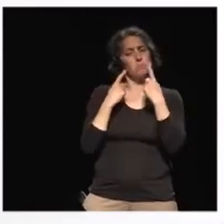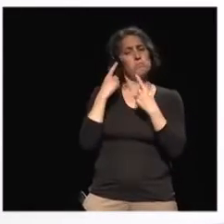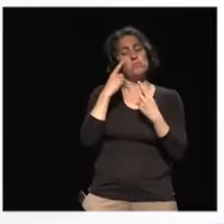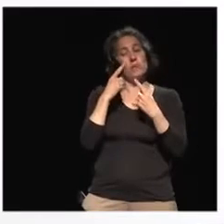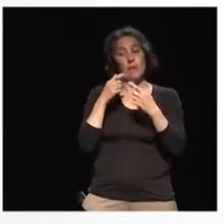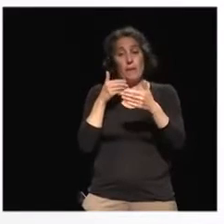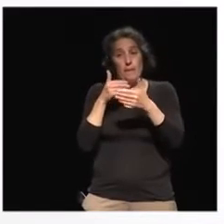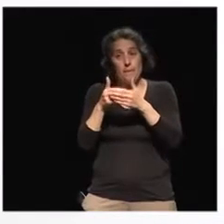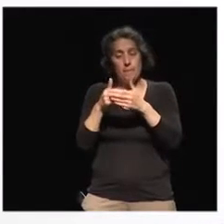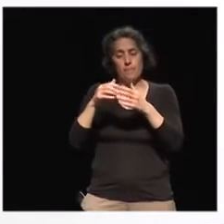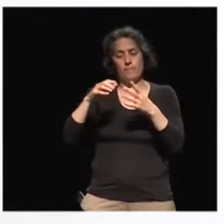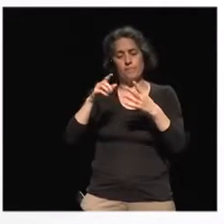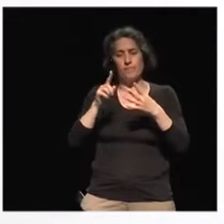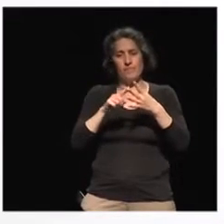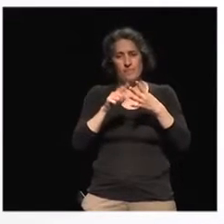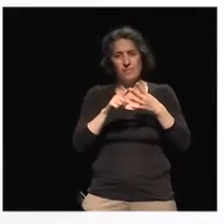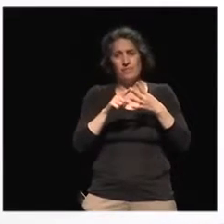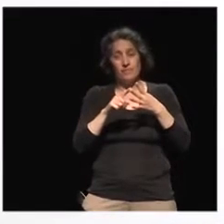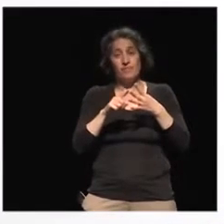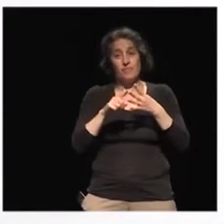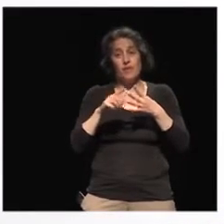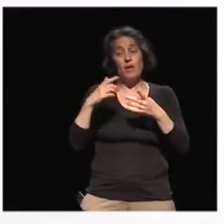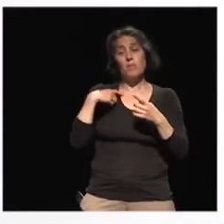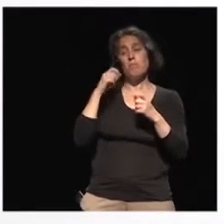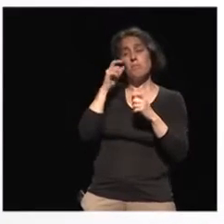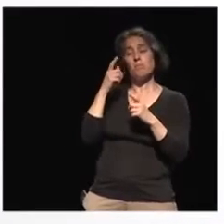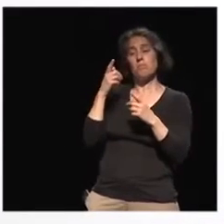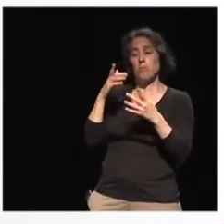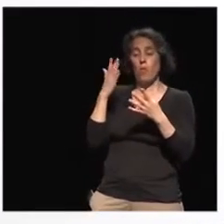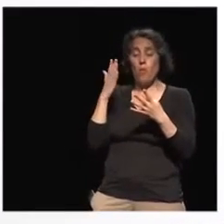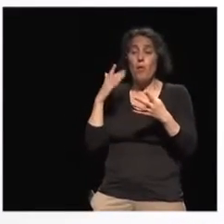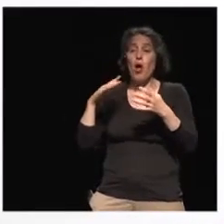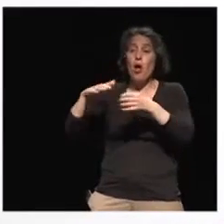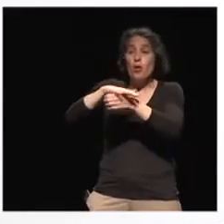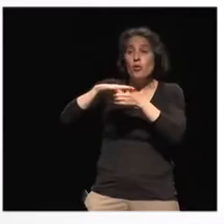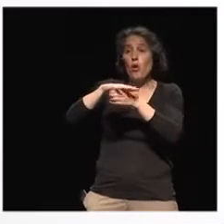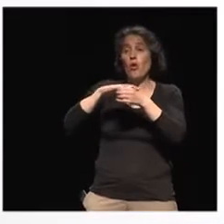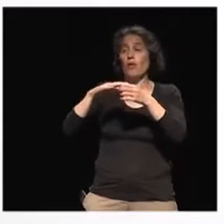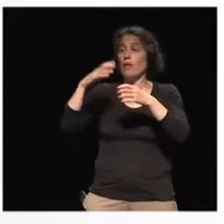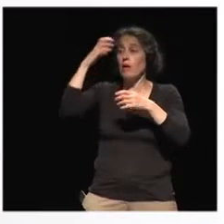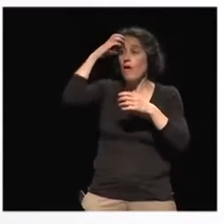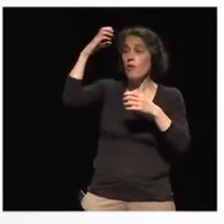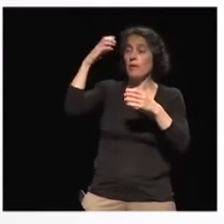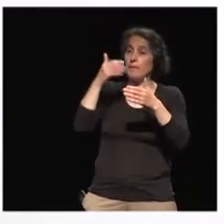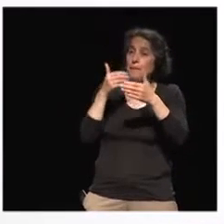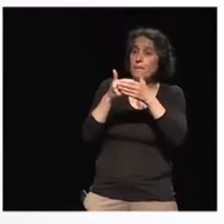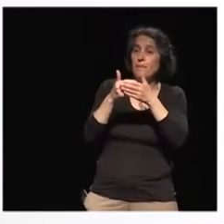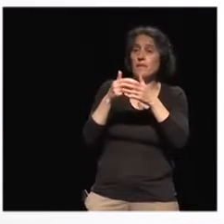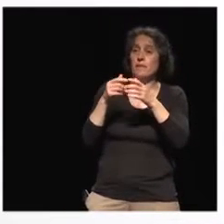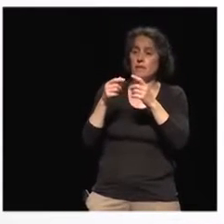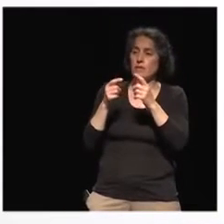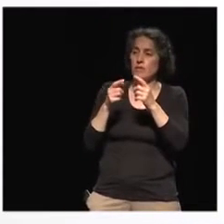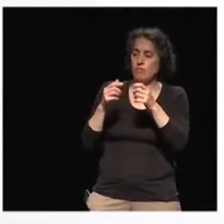your citizenship views, you go to local government. If you are a successful citizen at local level, most probably you will be a successful